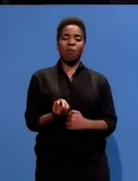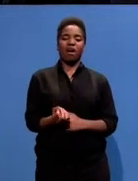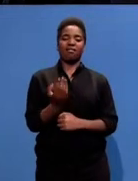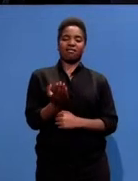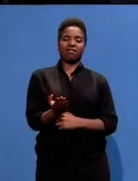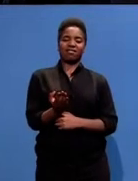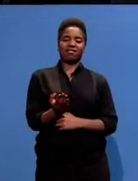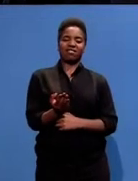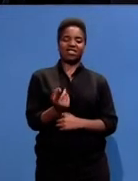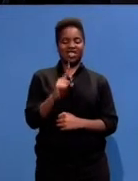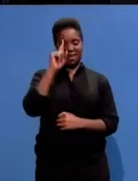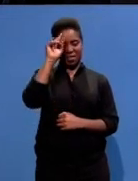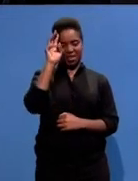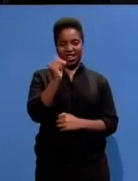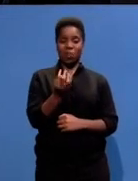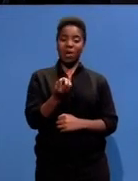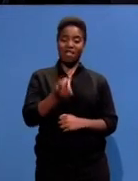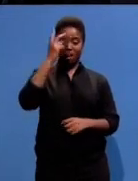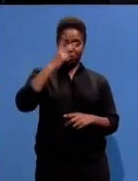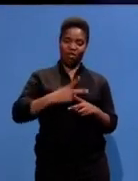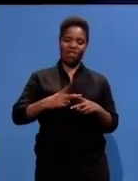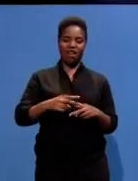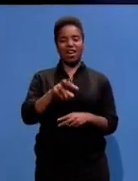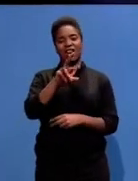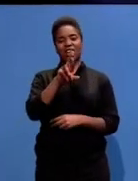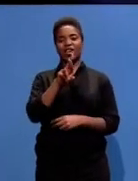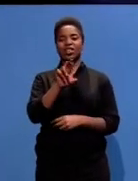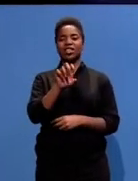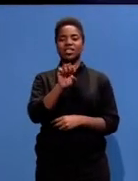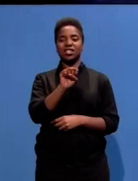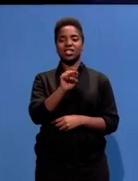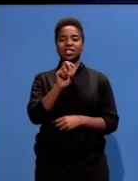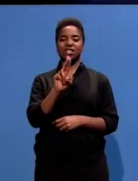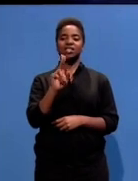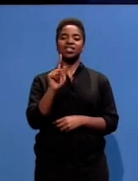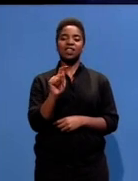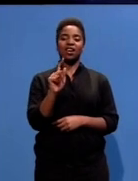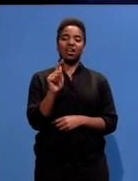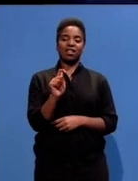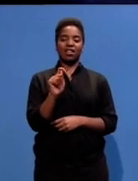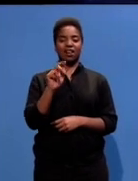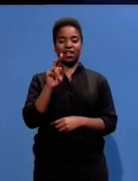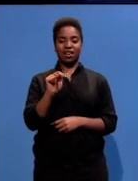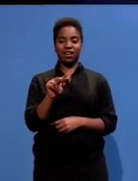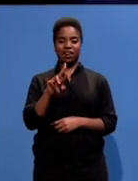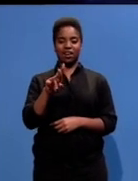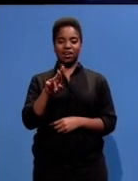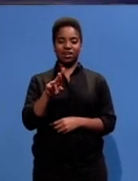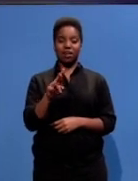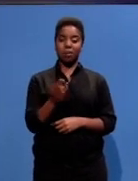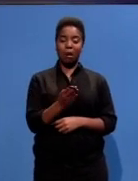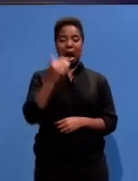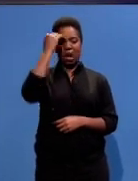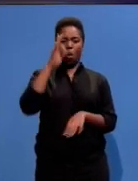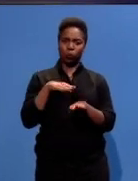Madiba the unifier. We first got Professor Raymond Sutner. Prof, congratulations on making it here. I'm very pleased you did, despite all the traffic